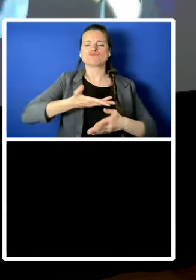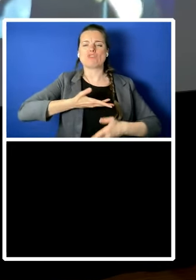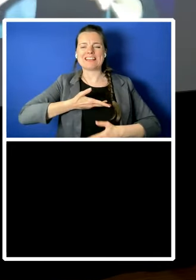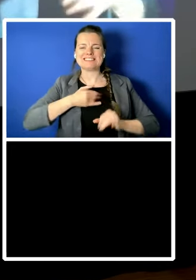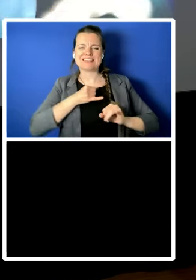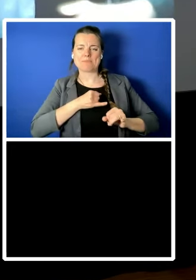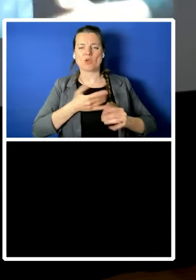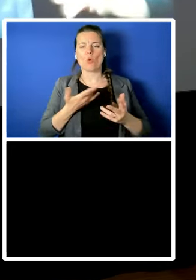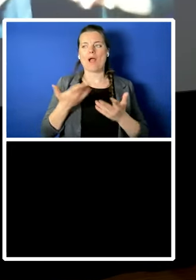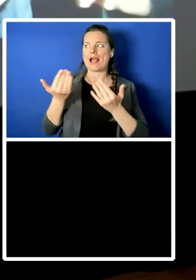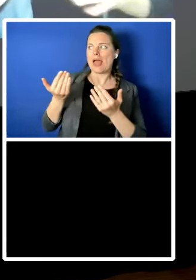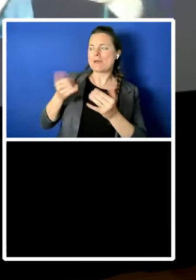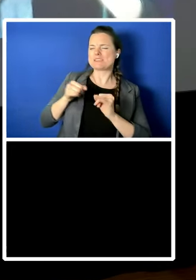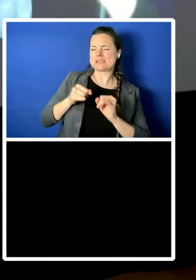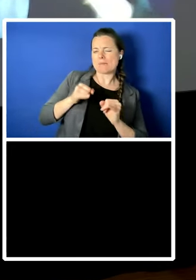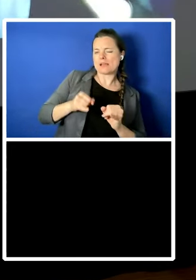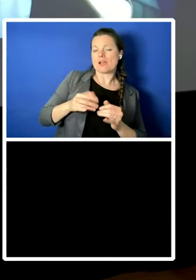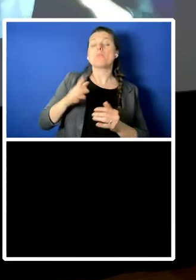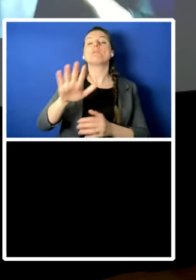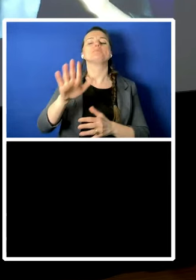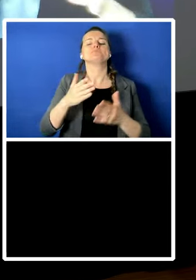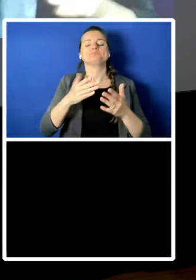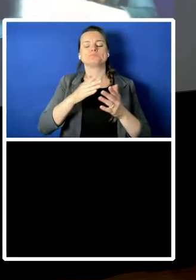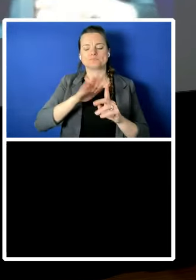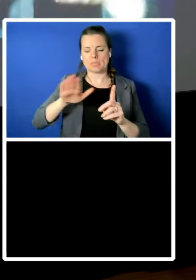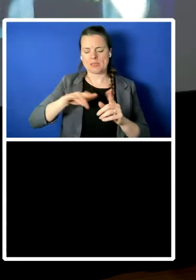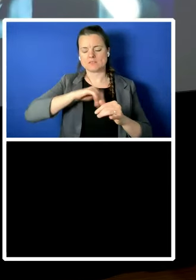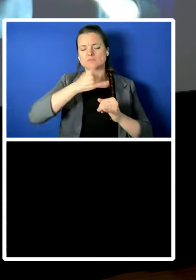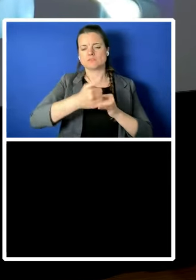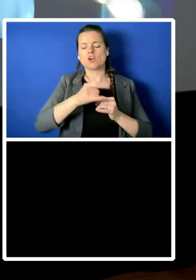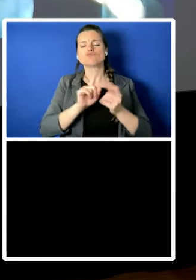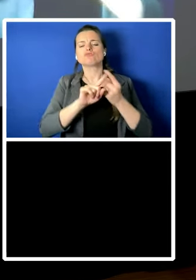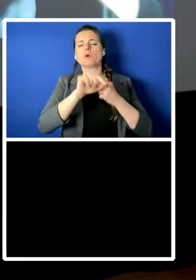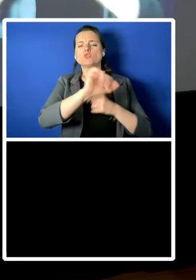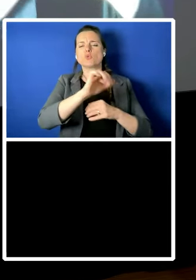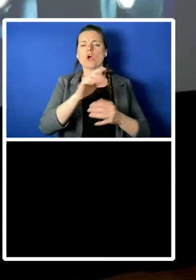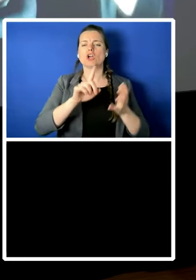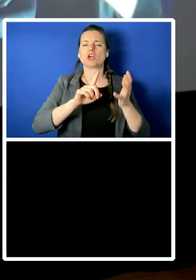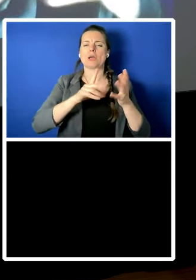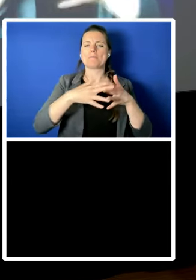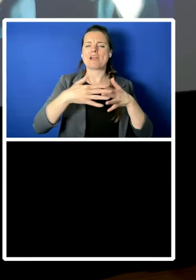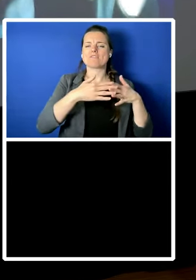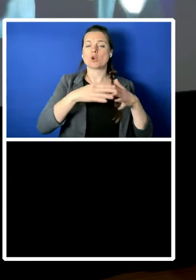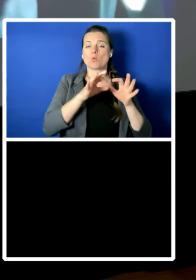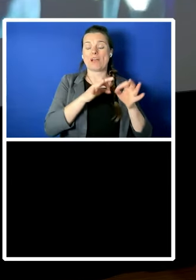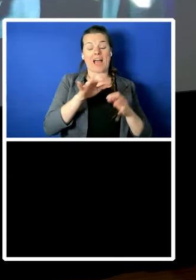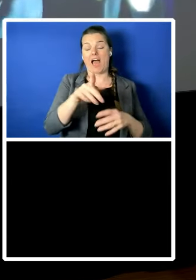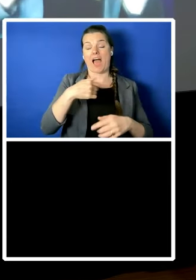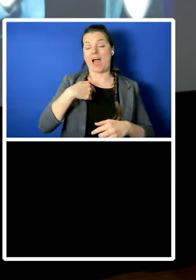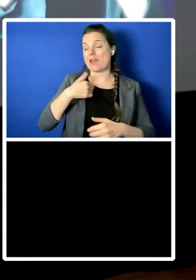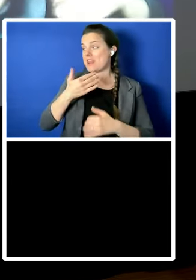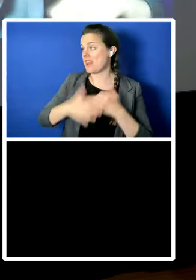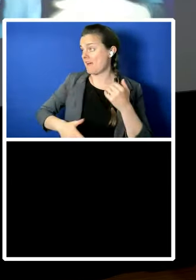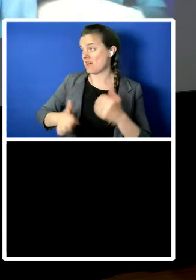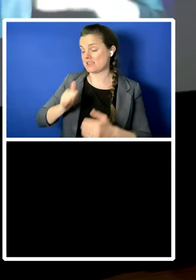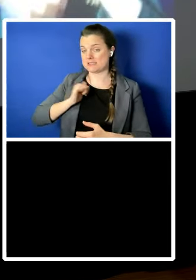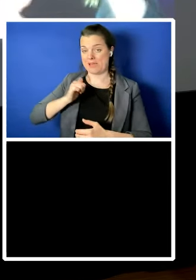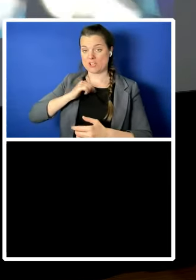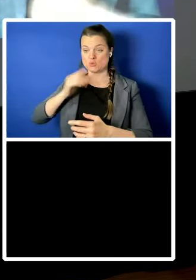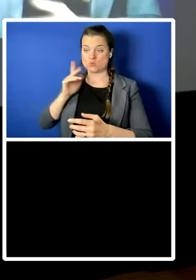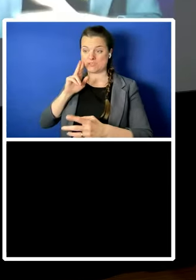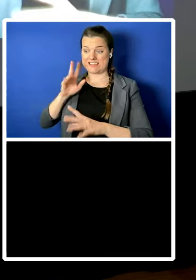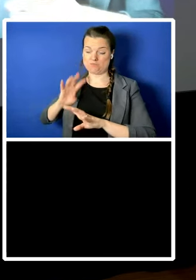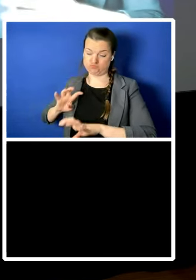us question it it is you know i never thought that i would see insurrection in the capital right that